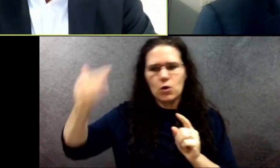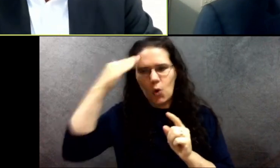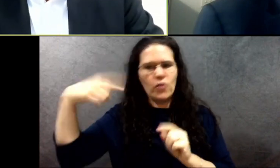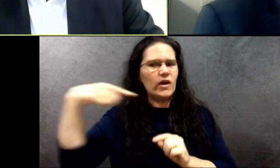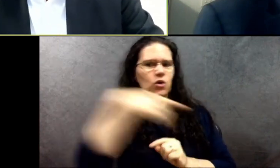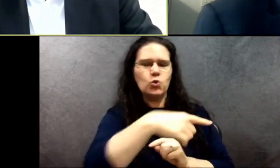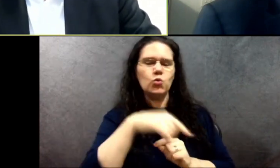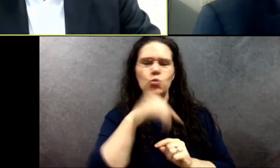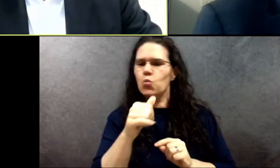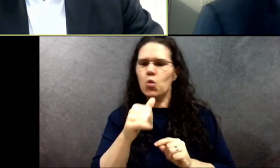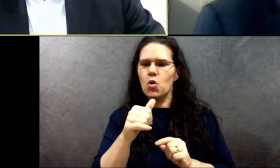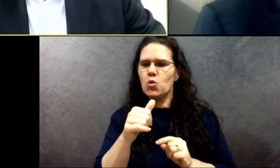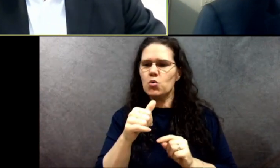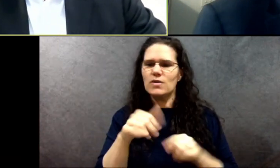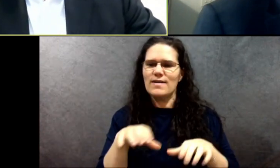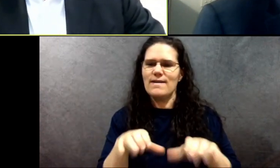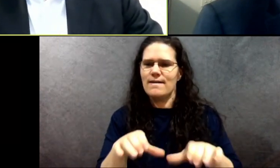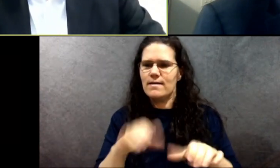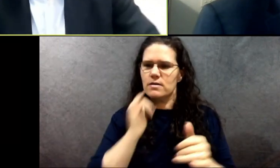out in the same way?